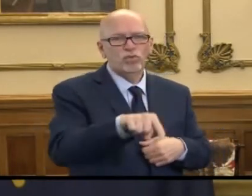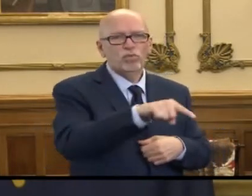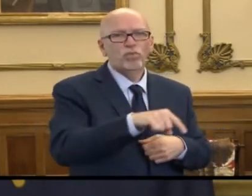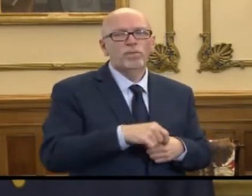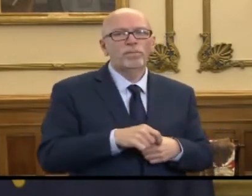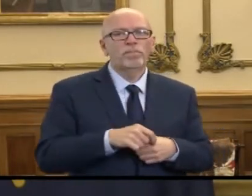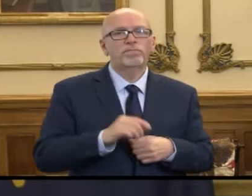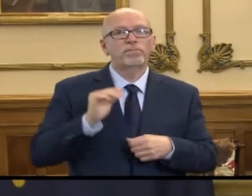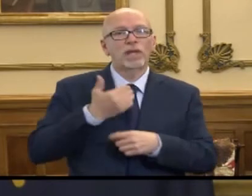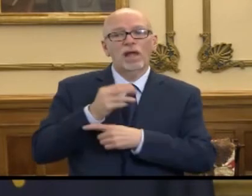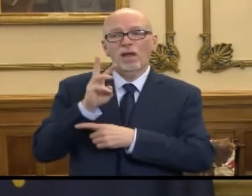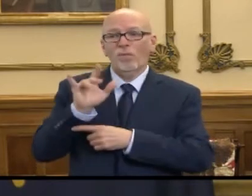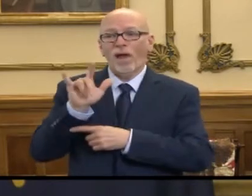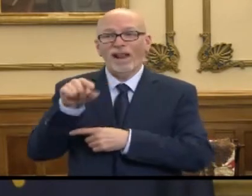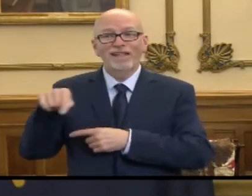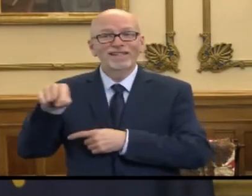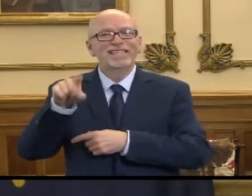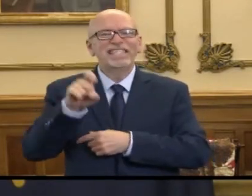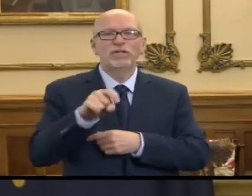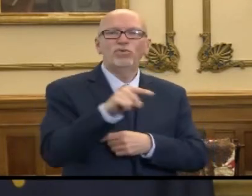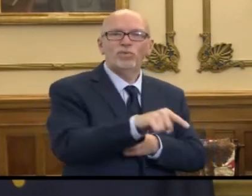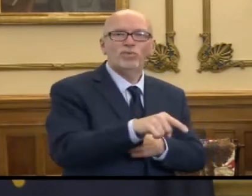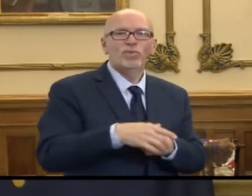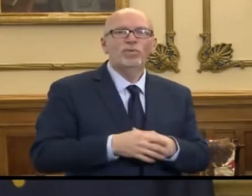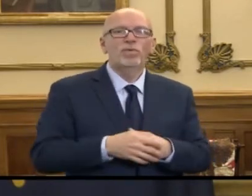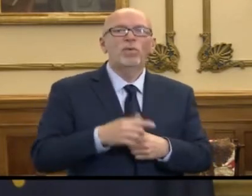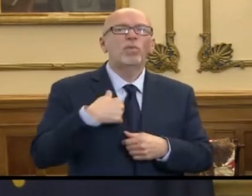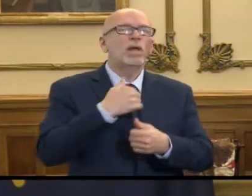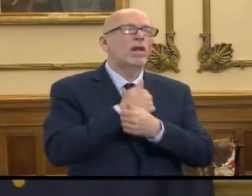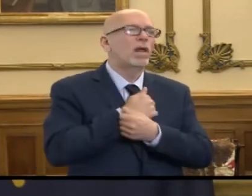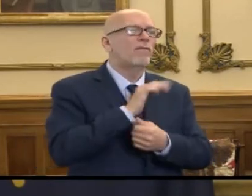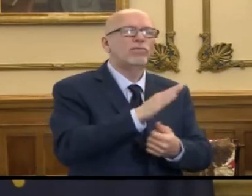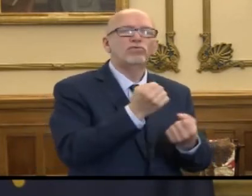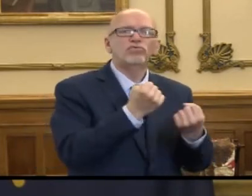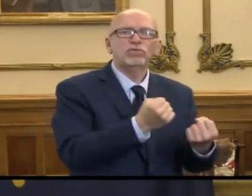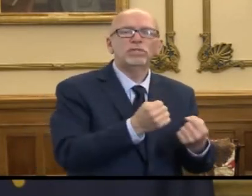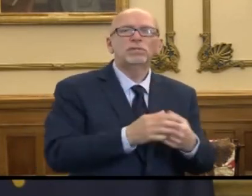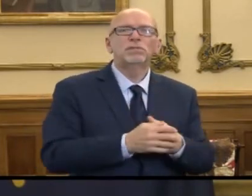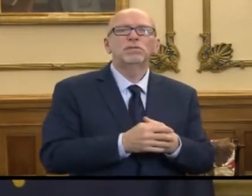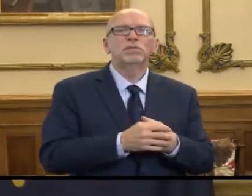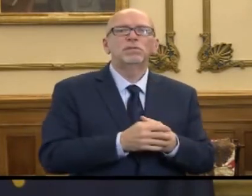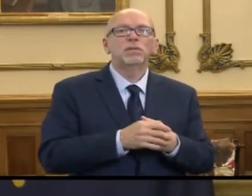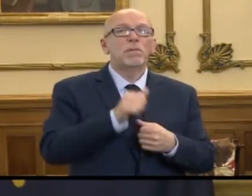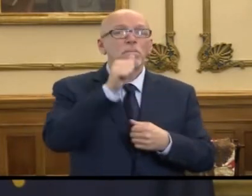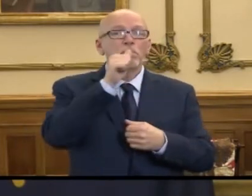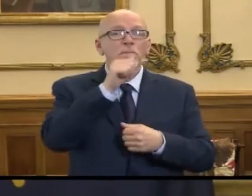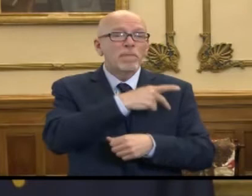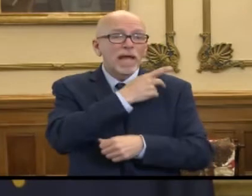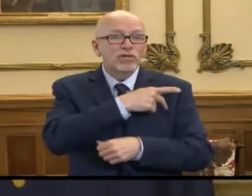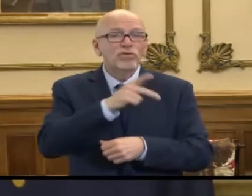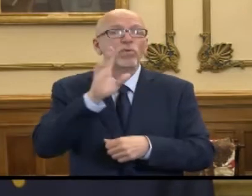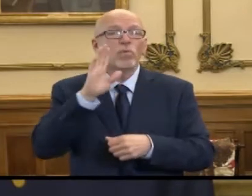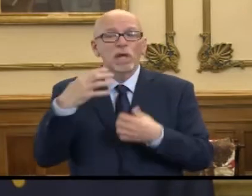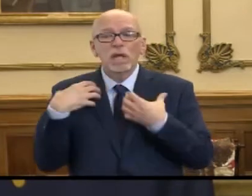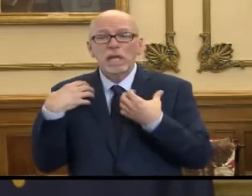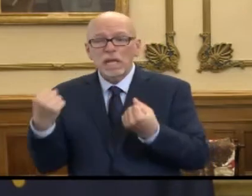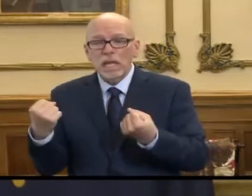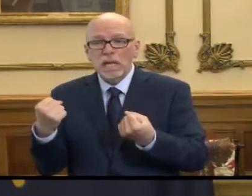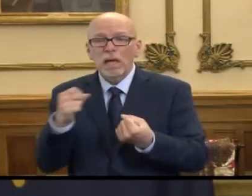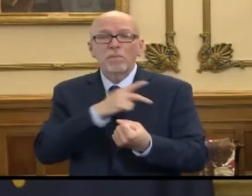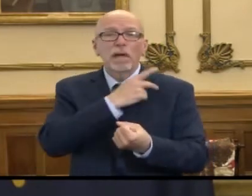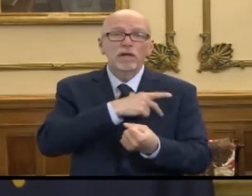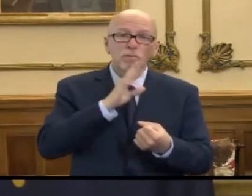Our Wally's need you. We love you for your strength. Patience will heal and patience will pass.